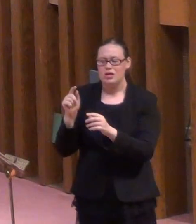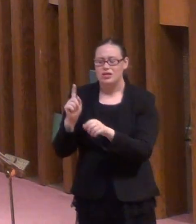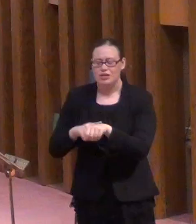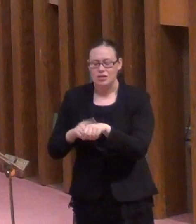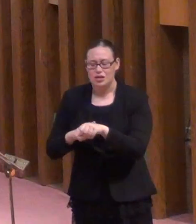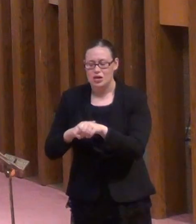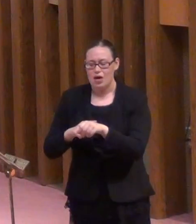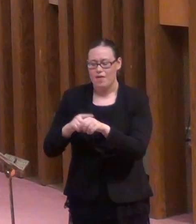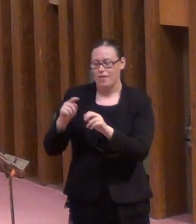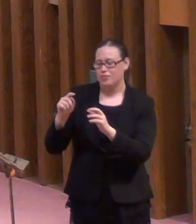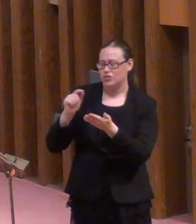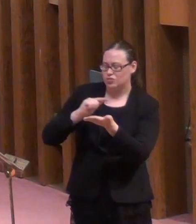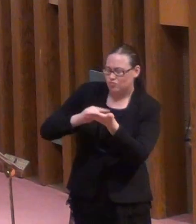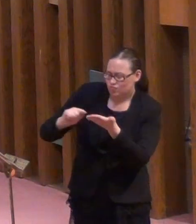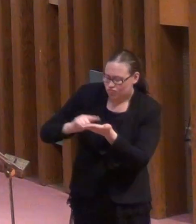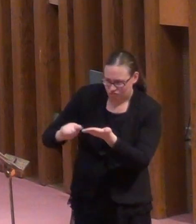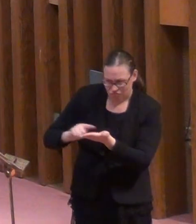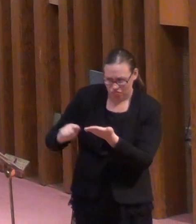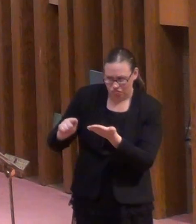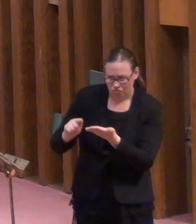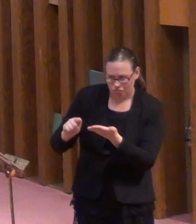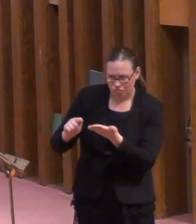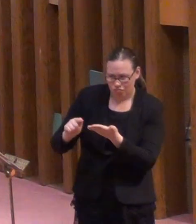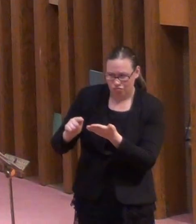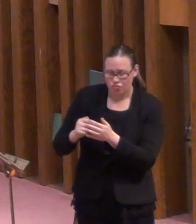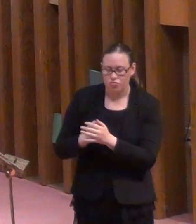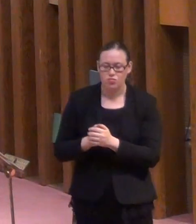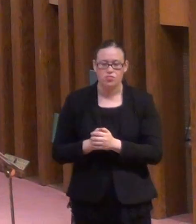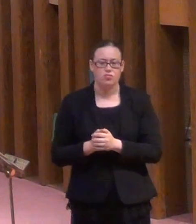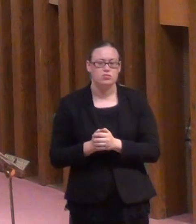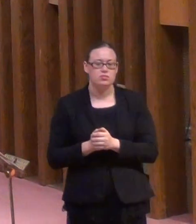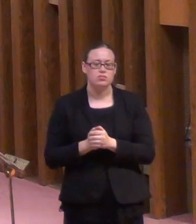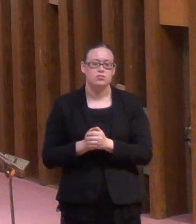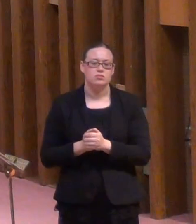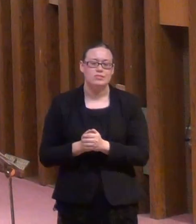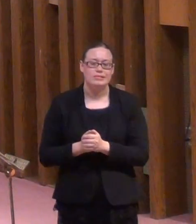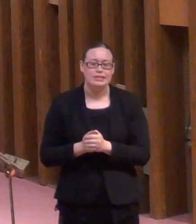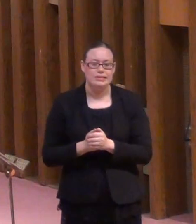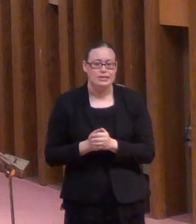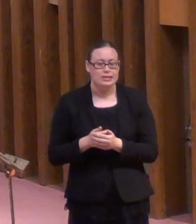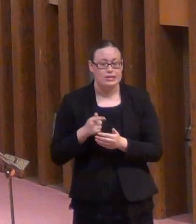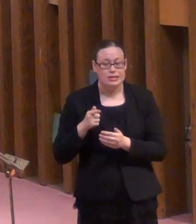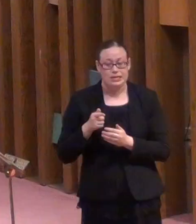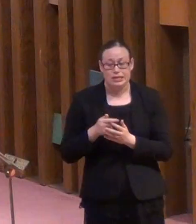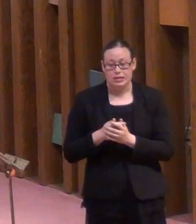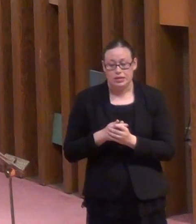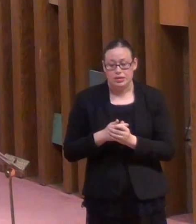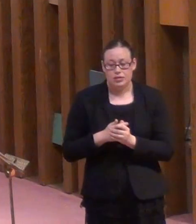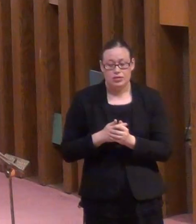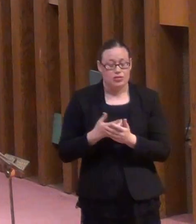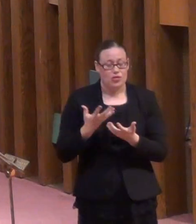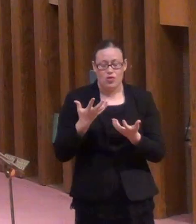saying, prepare to be audited. Ooh. Heart rises up in your throat.